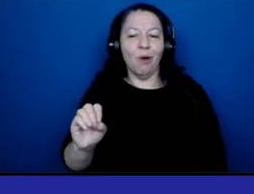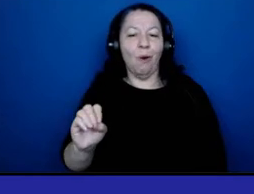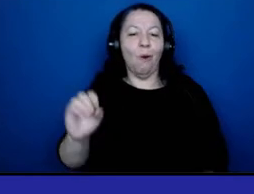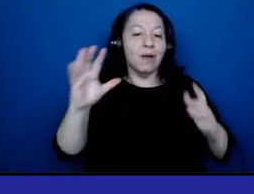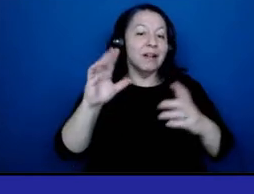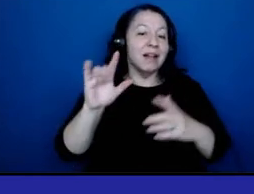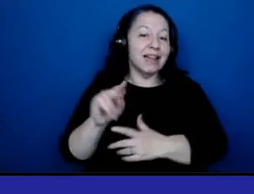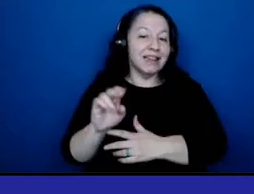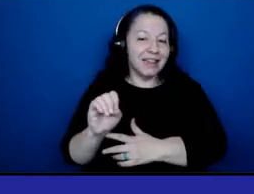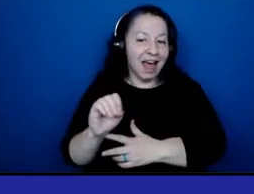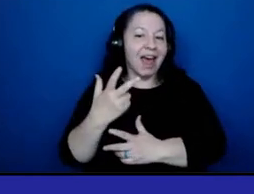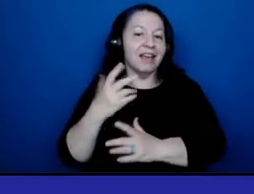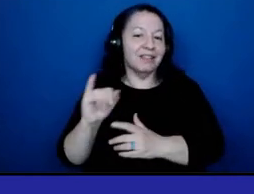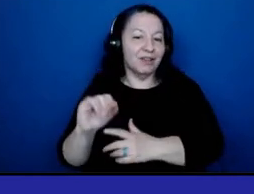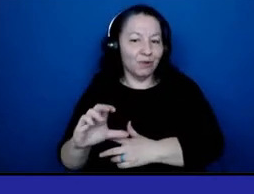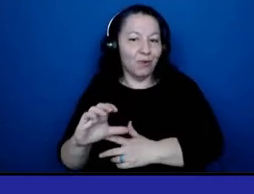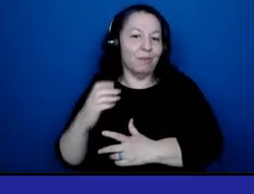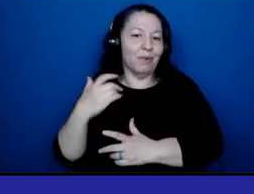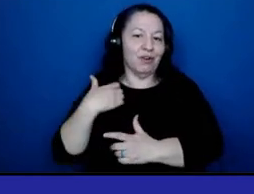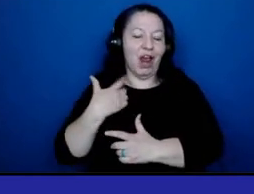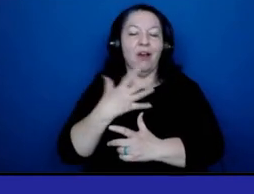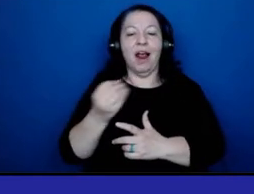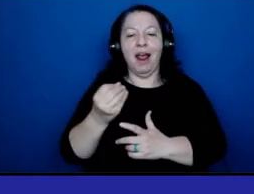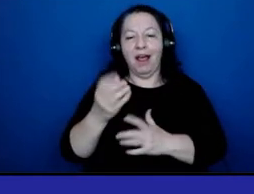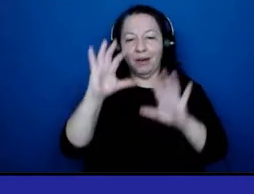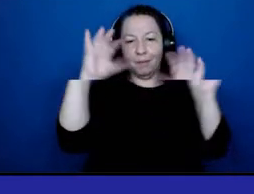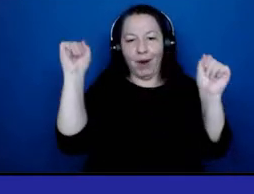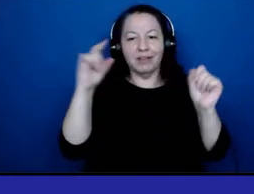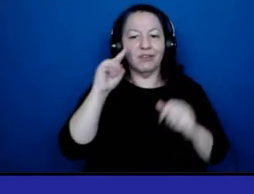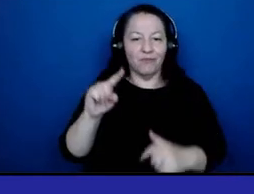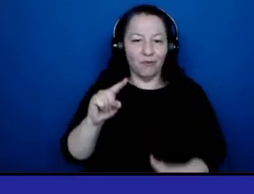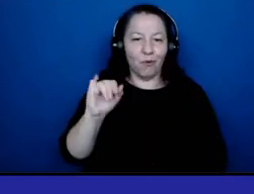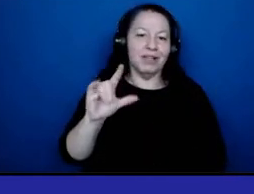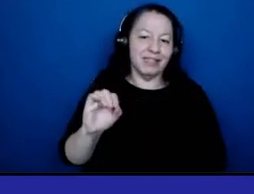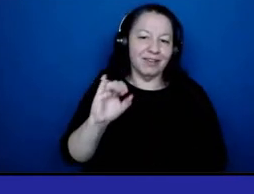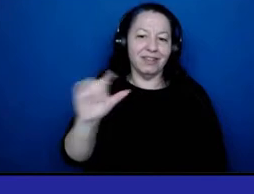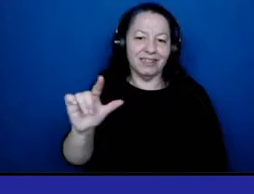ceo of the sickle cell awareness foundation cooperation international thank you